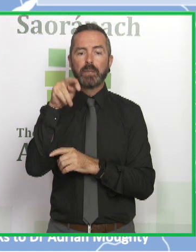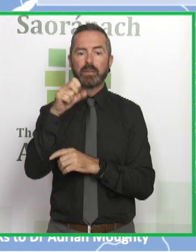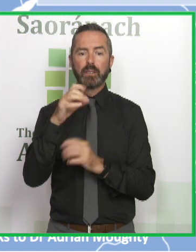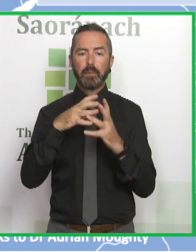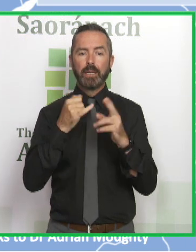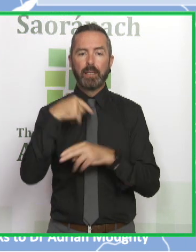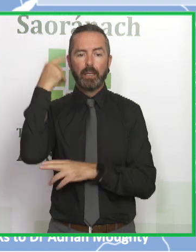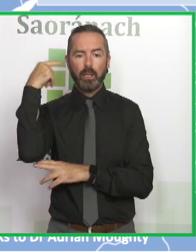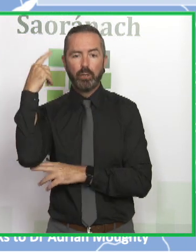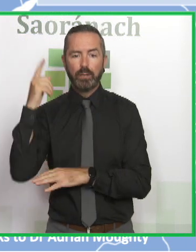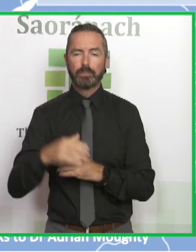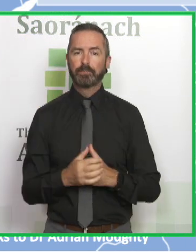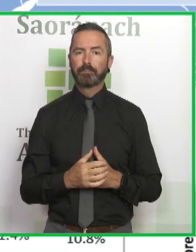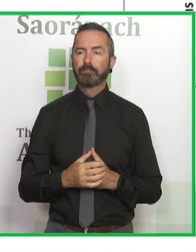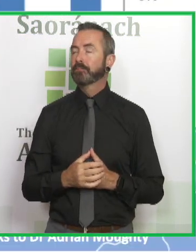one there in London.